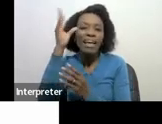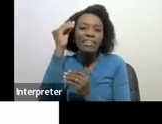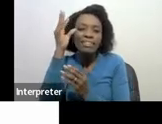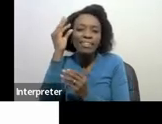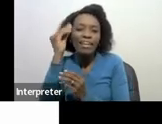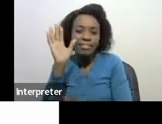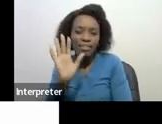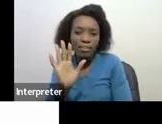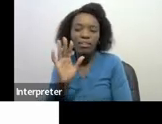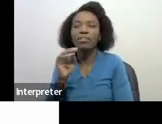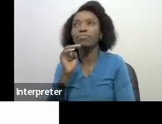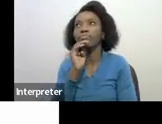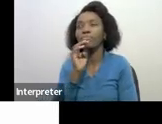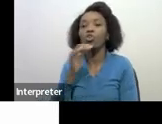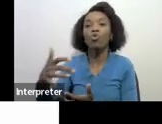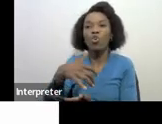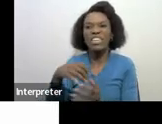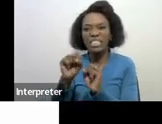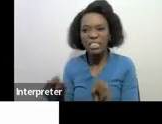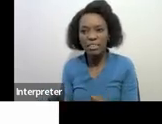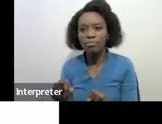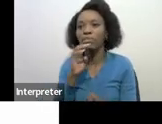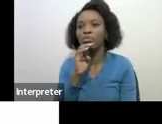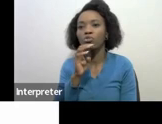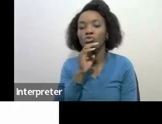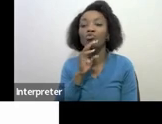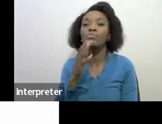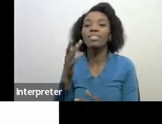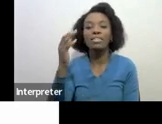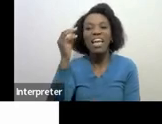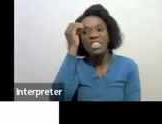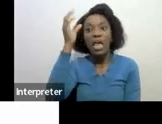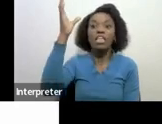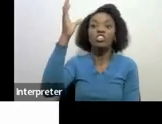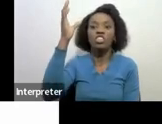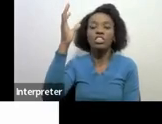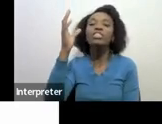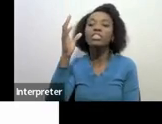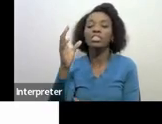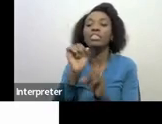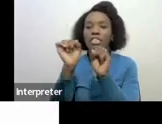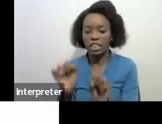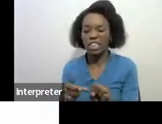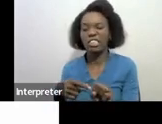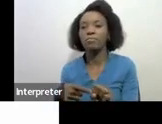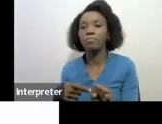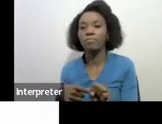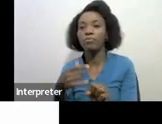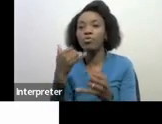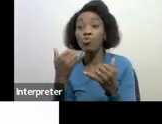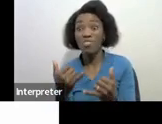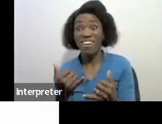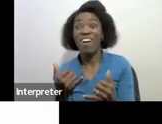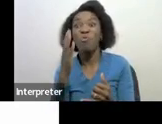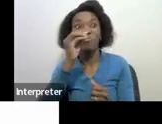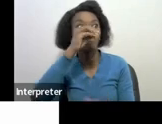aka our business intelligence systems to now put you under the spotlight and